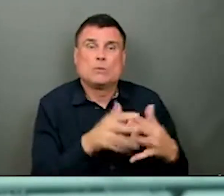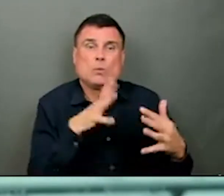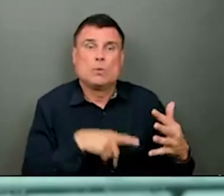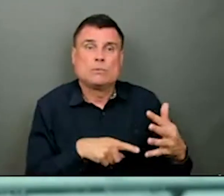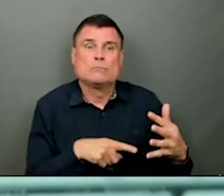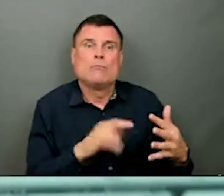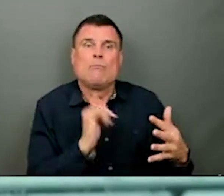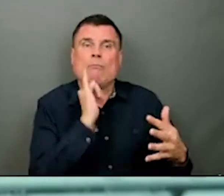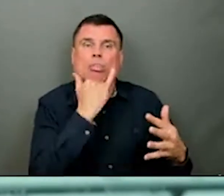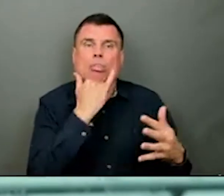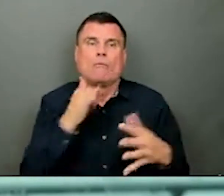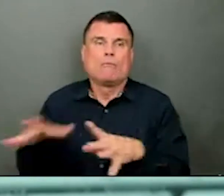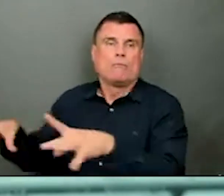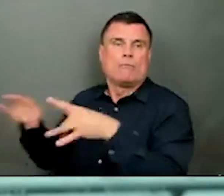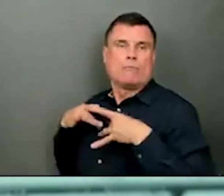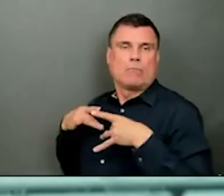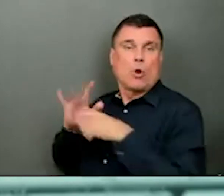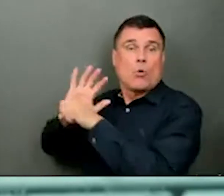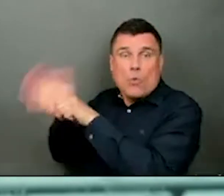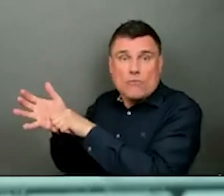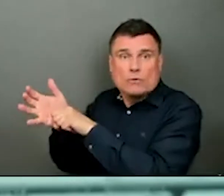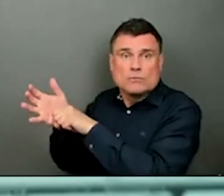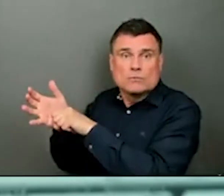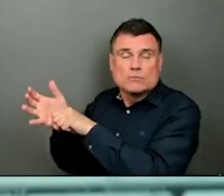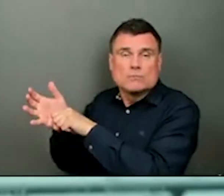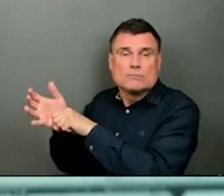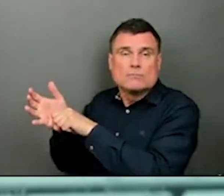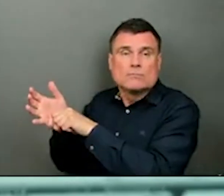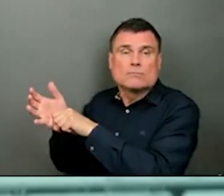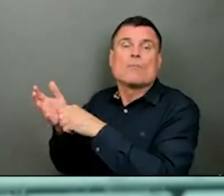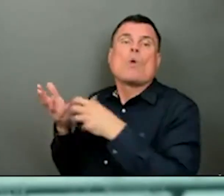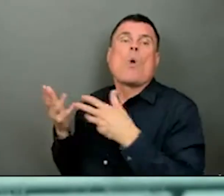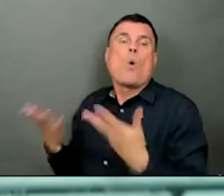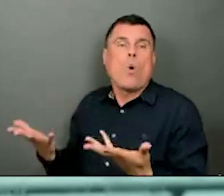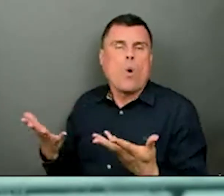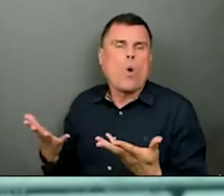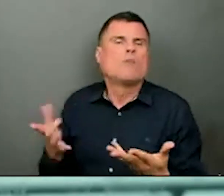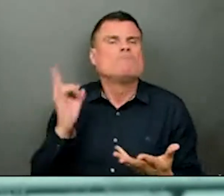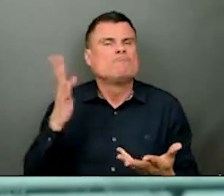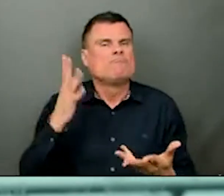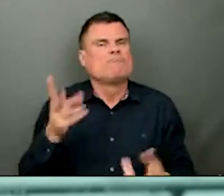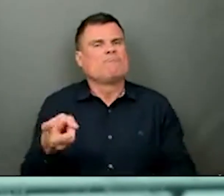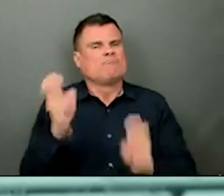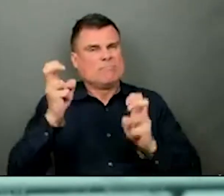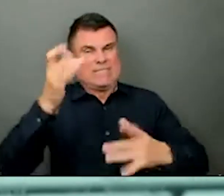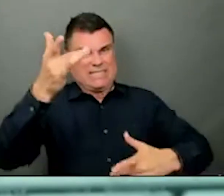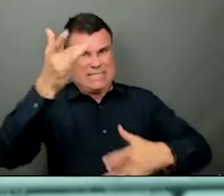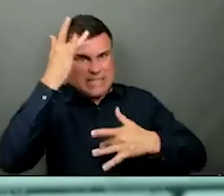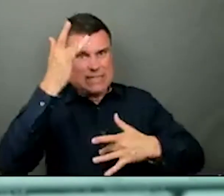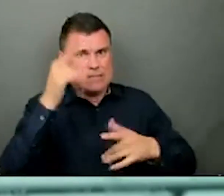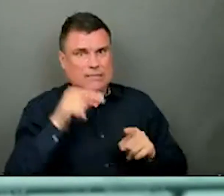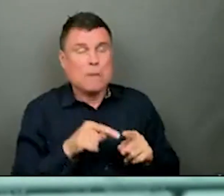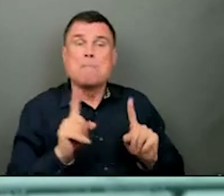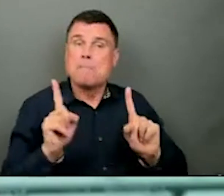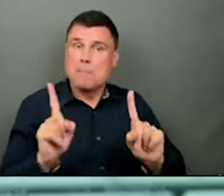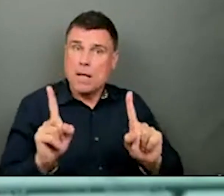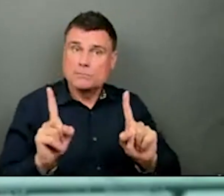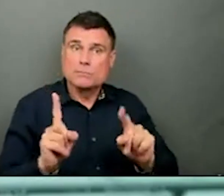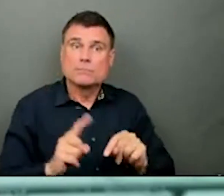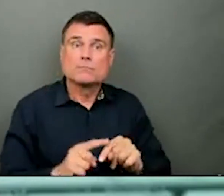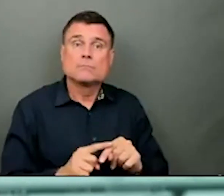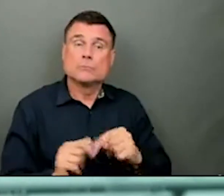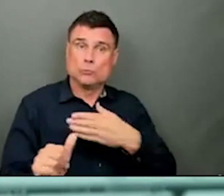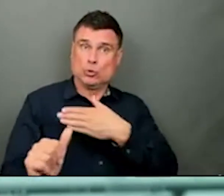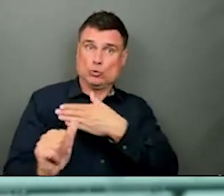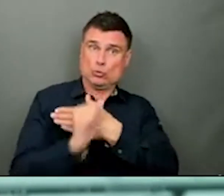program, and you will hear more about that in the coming days. We want to make sure that the system is able to support